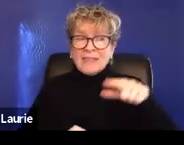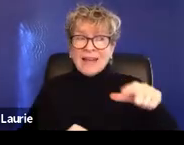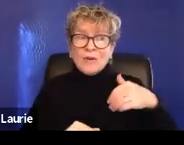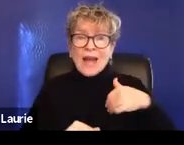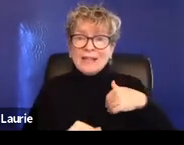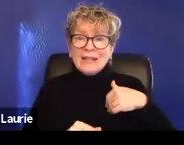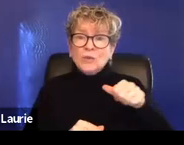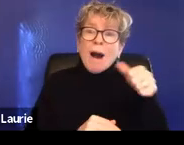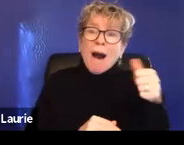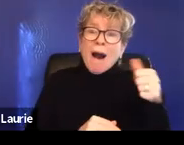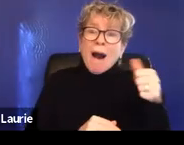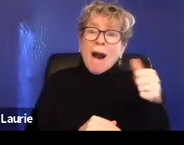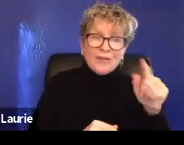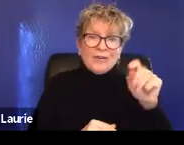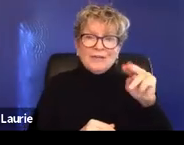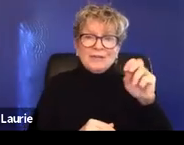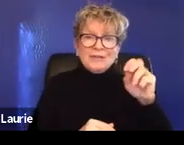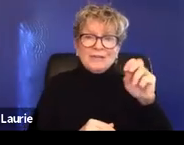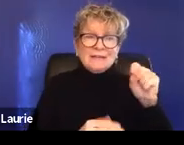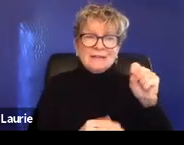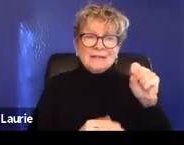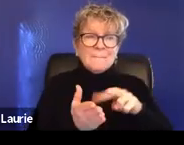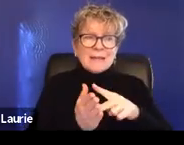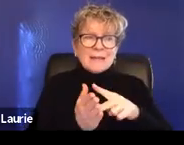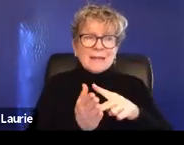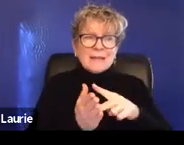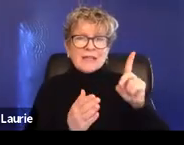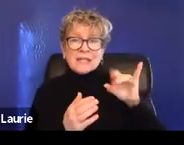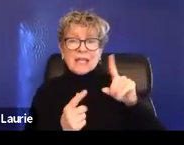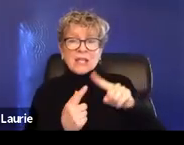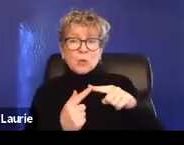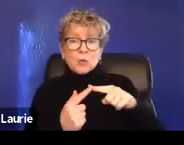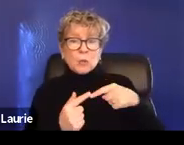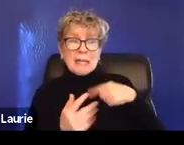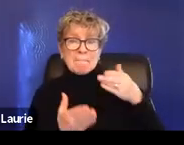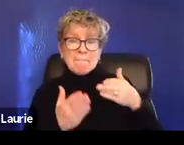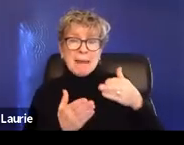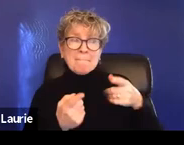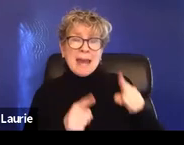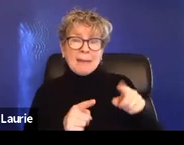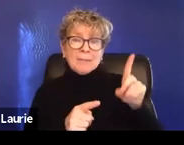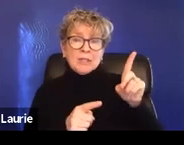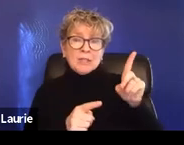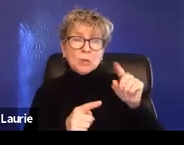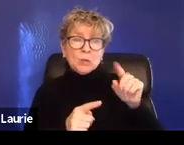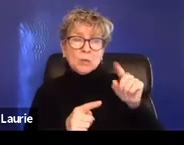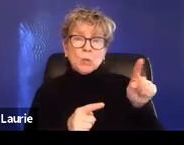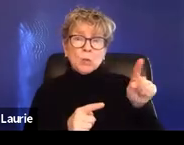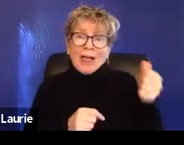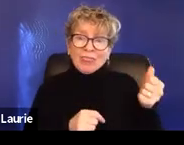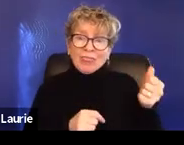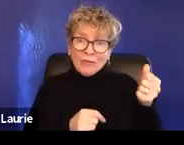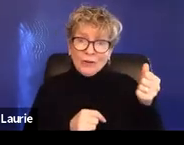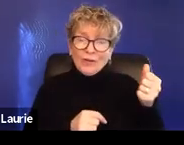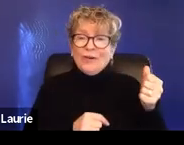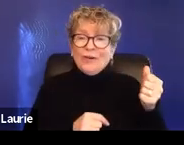uh, problematic for other survivors as well. So, um, something to explore, um,